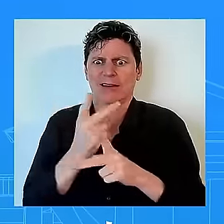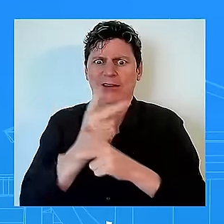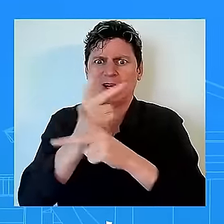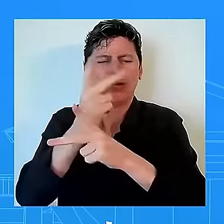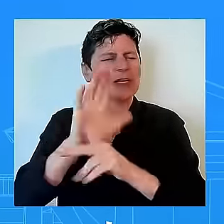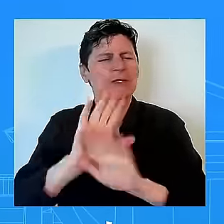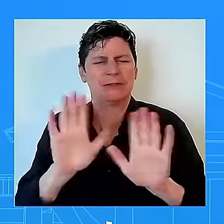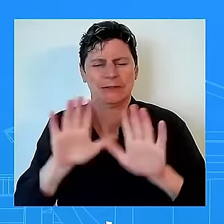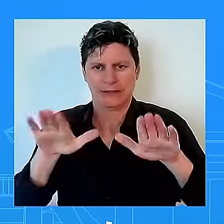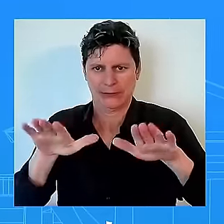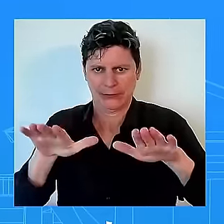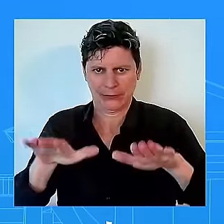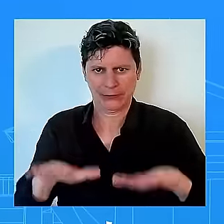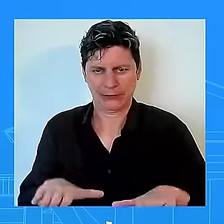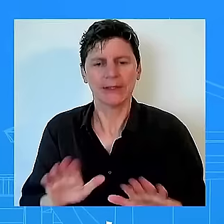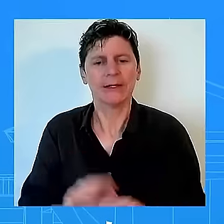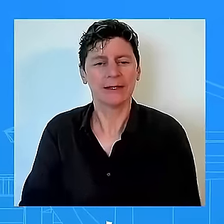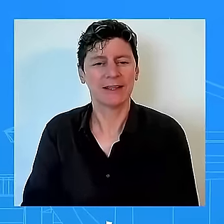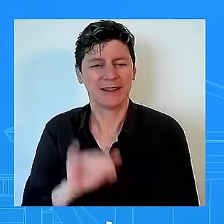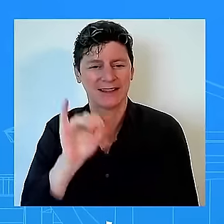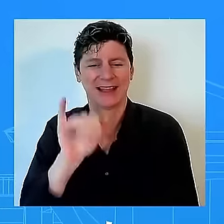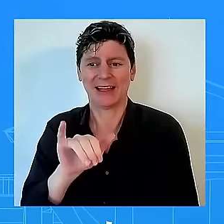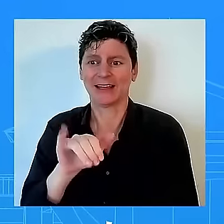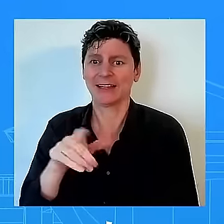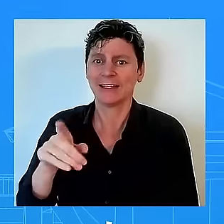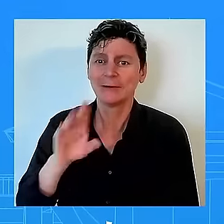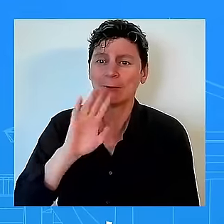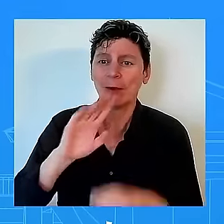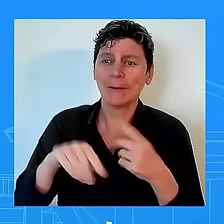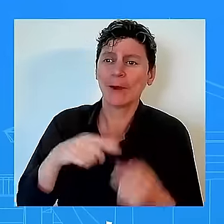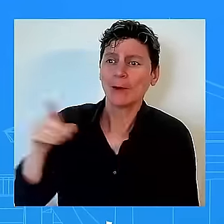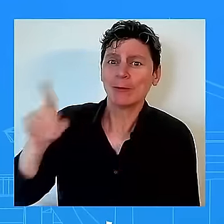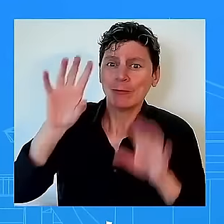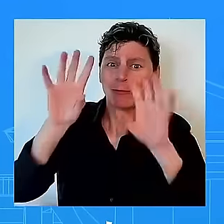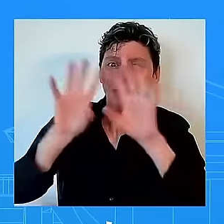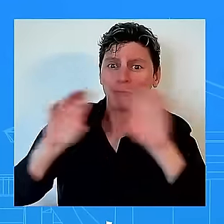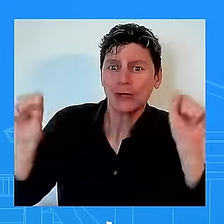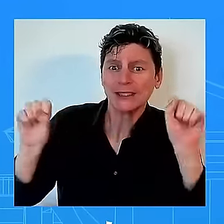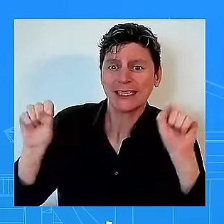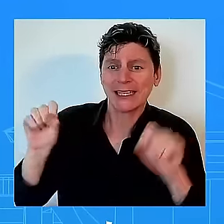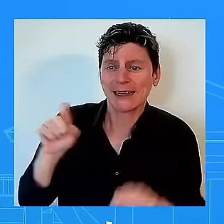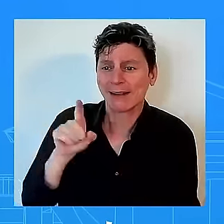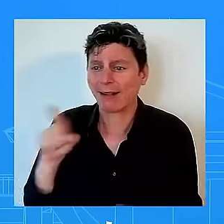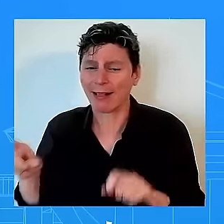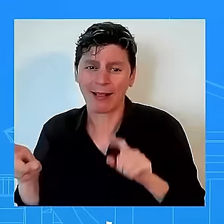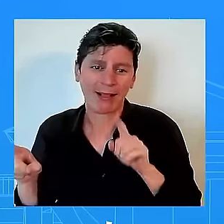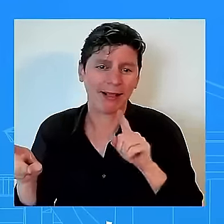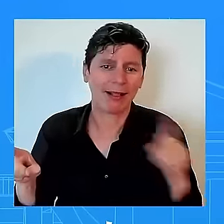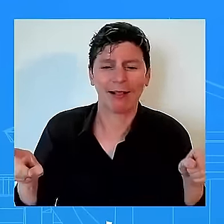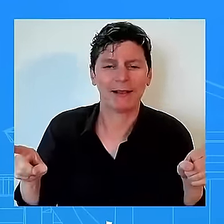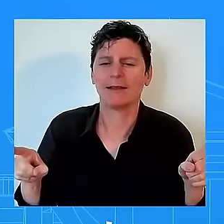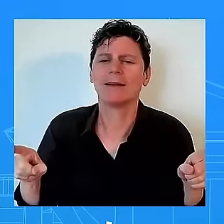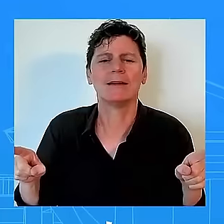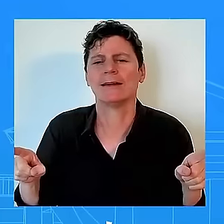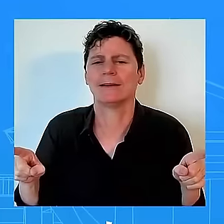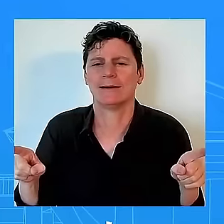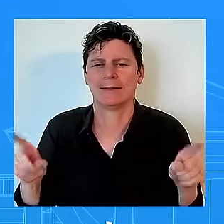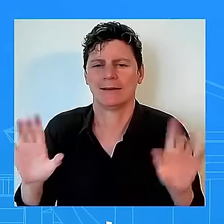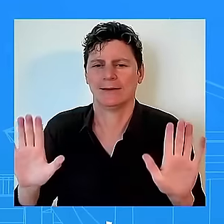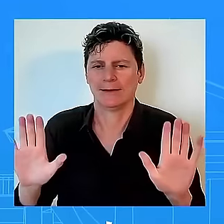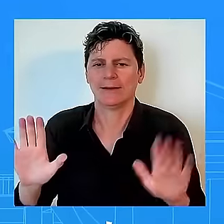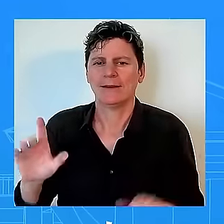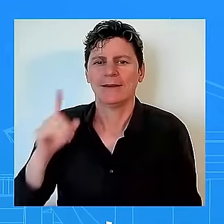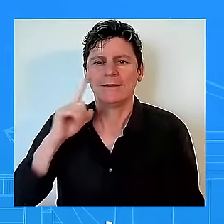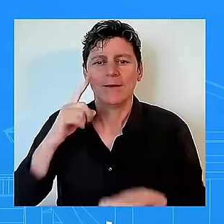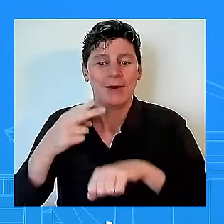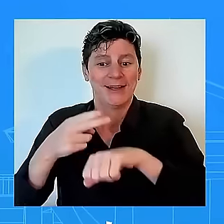uh division it's also about lowering the temperature do you think when it comes to the haitian community because